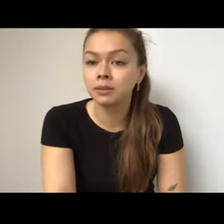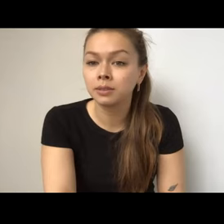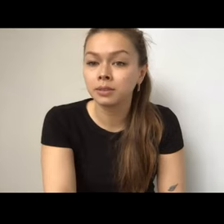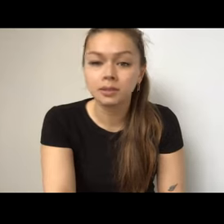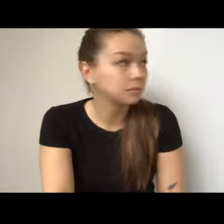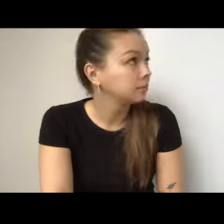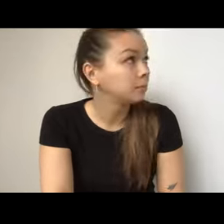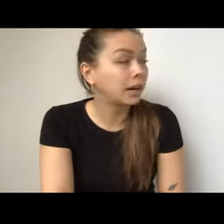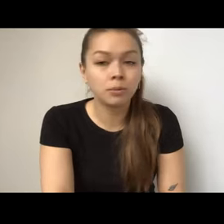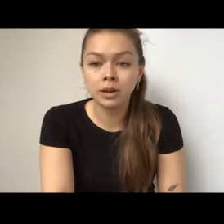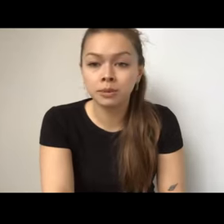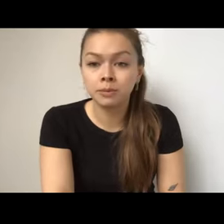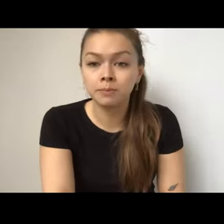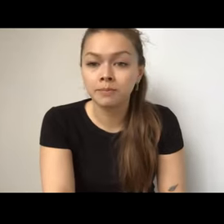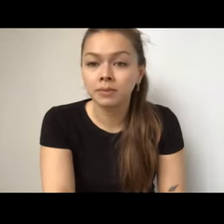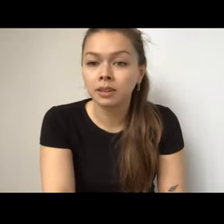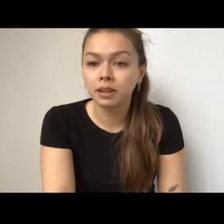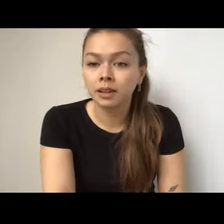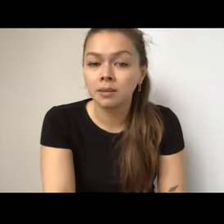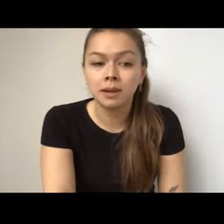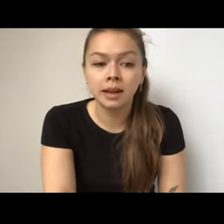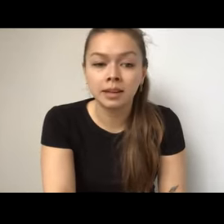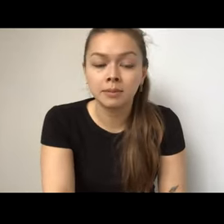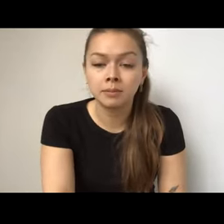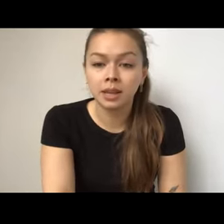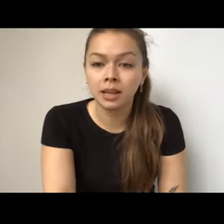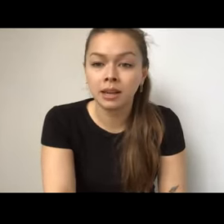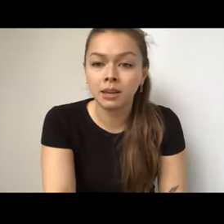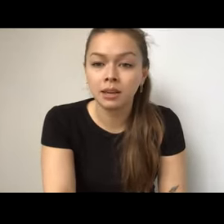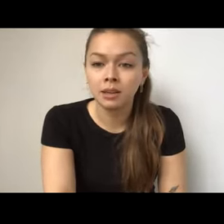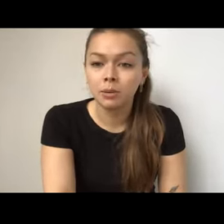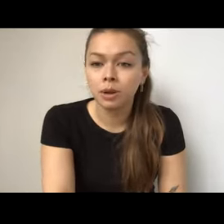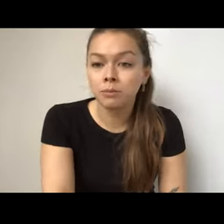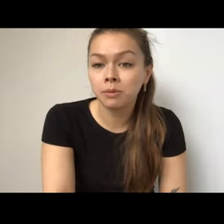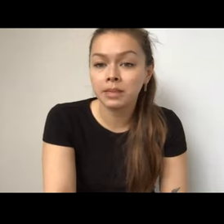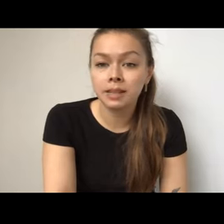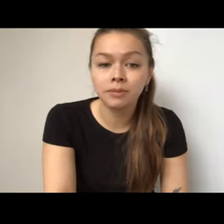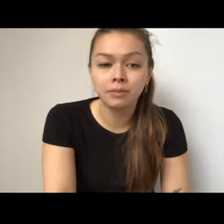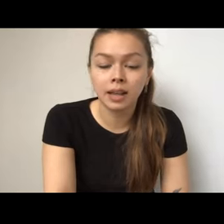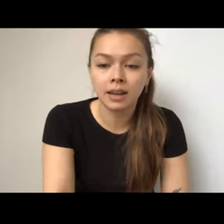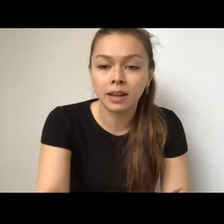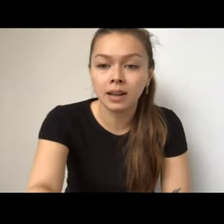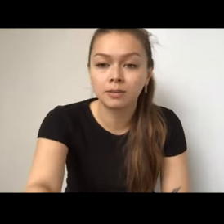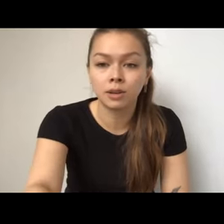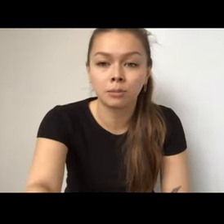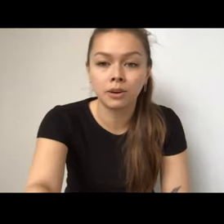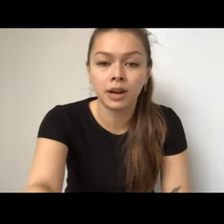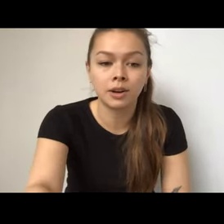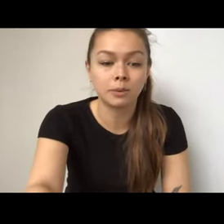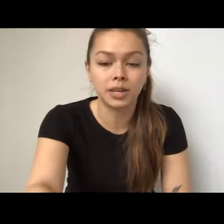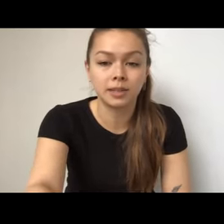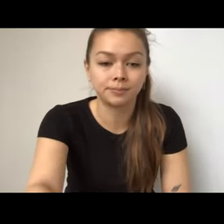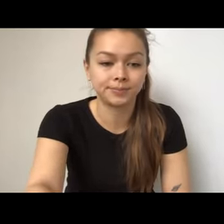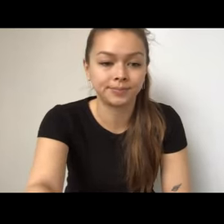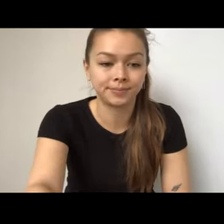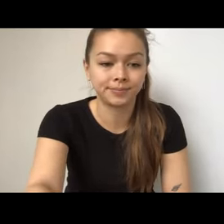in a bright white room. I am a white woman myself and have long brown hair